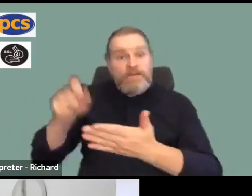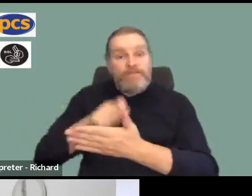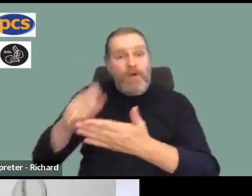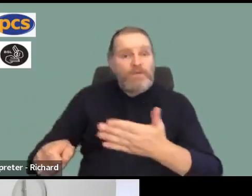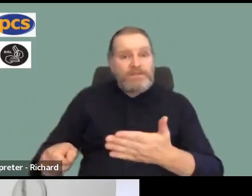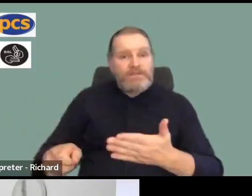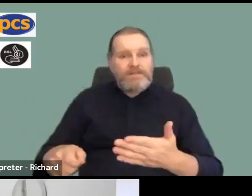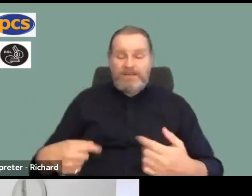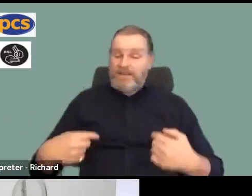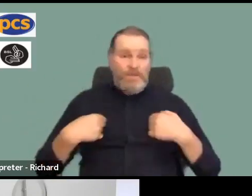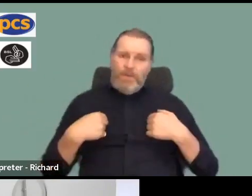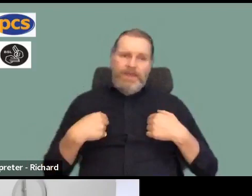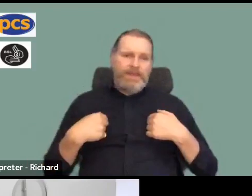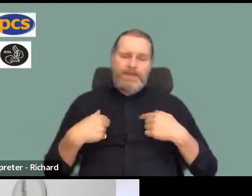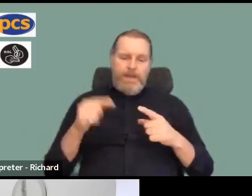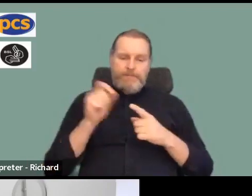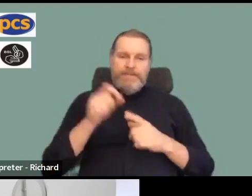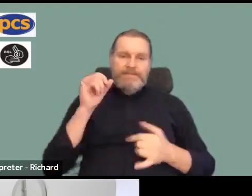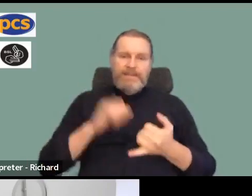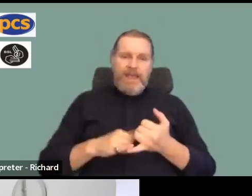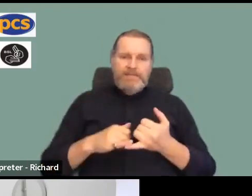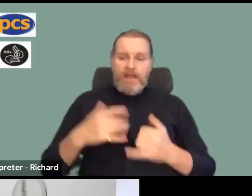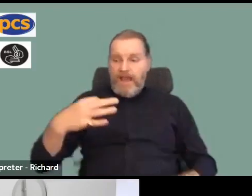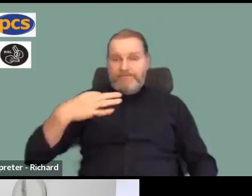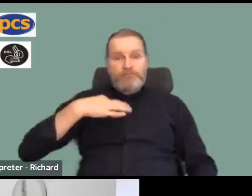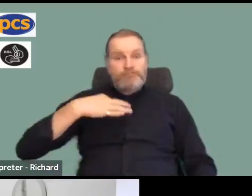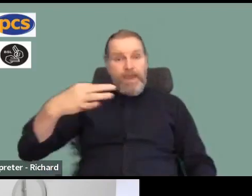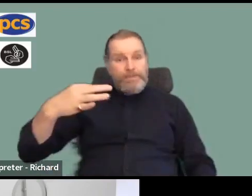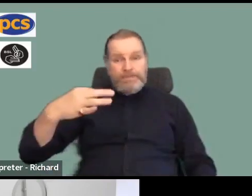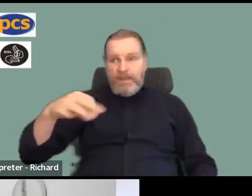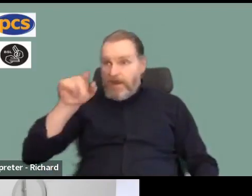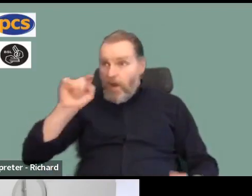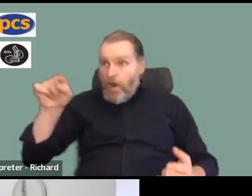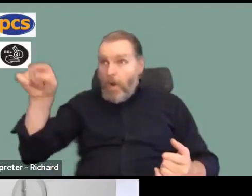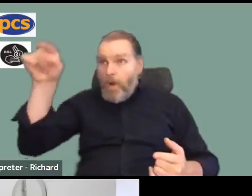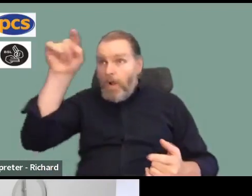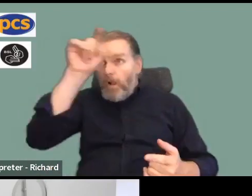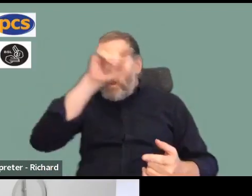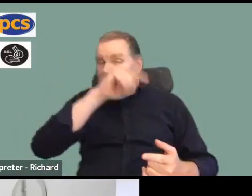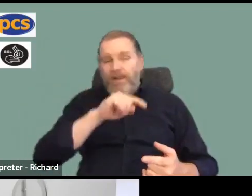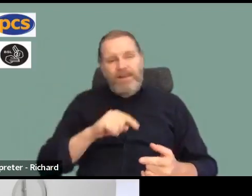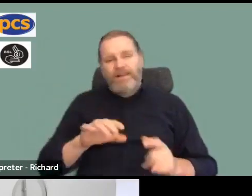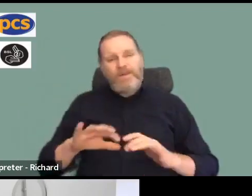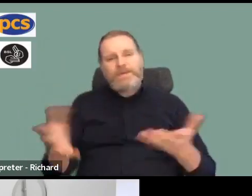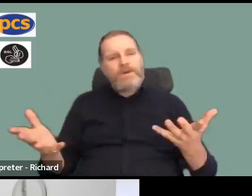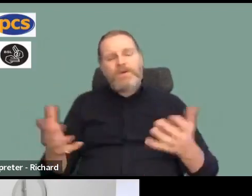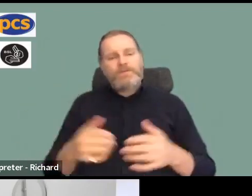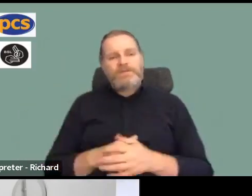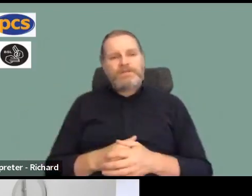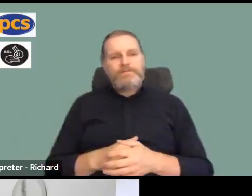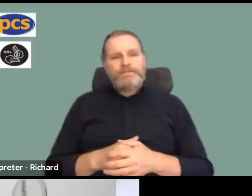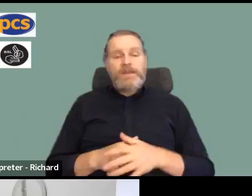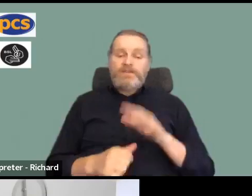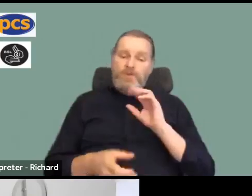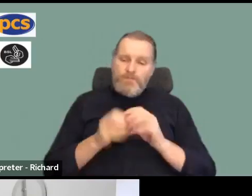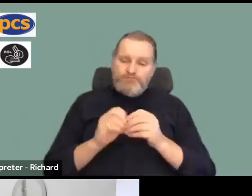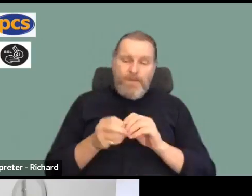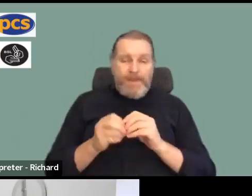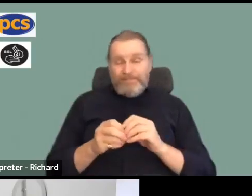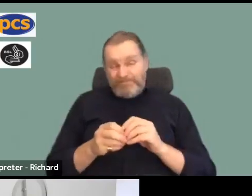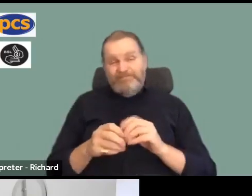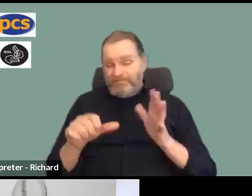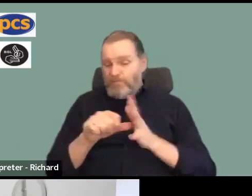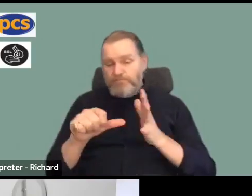don't have representatives in every workplace in the UK. We have them in a lot, but not in all of them. So there are problems sometimes getting people to engage.